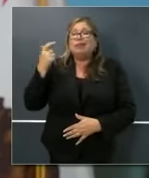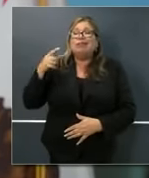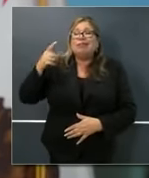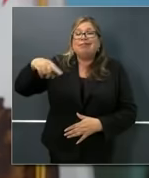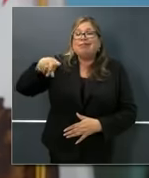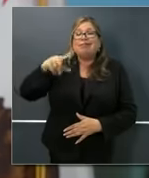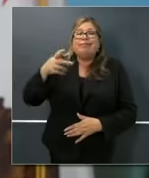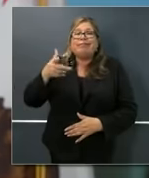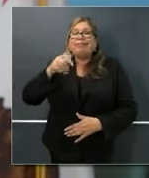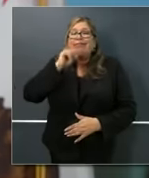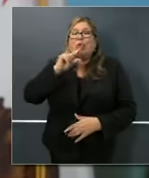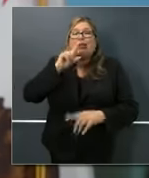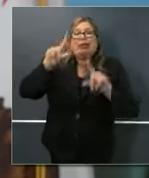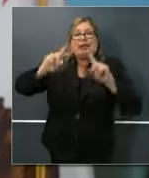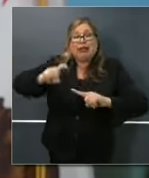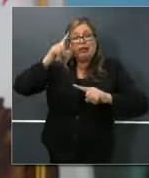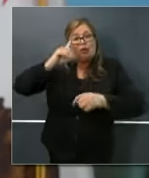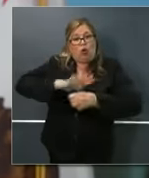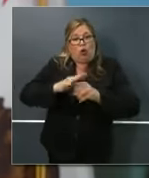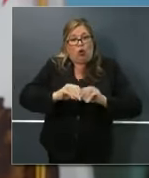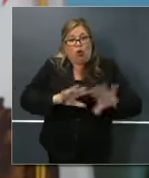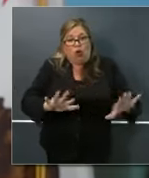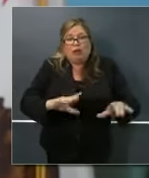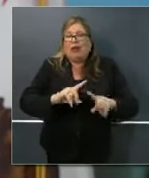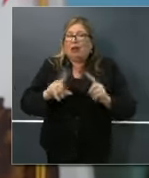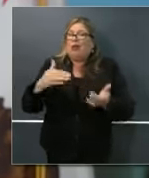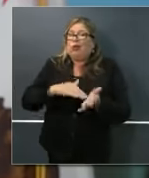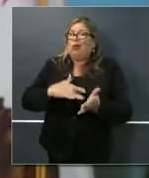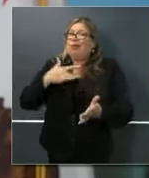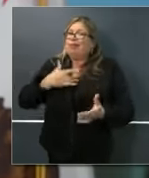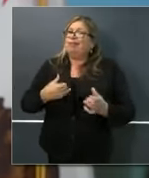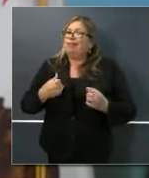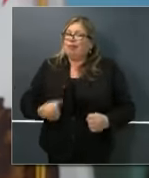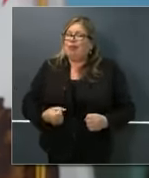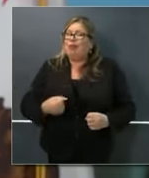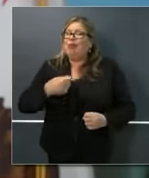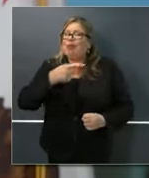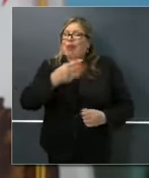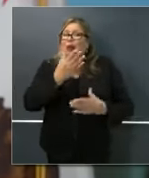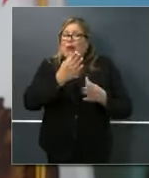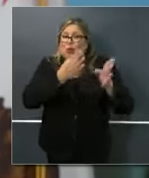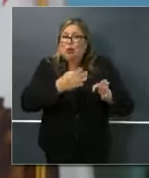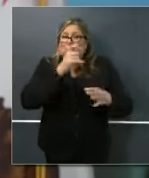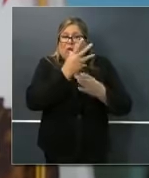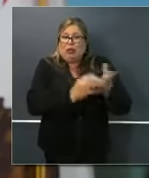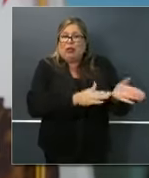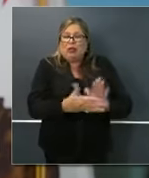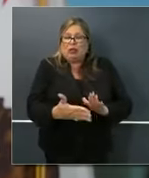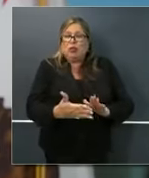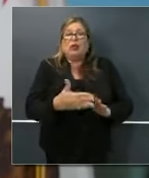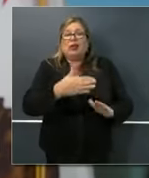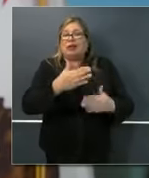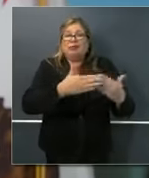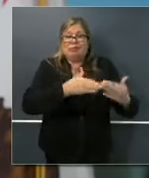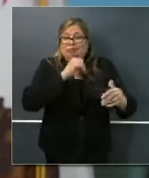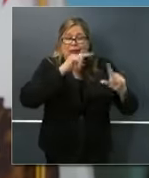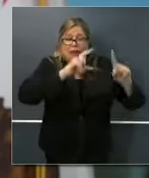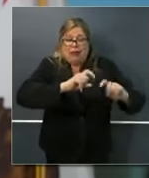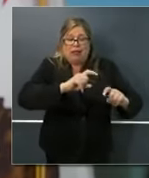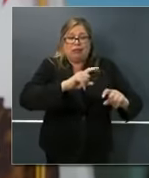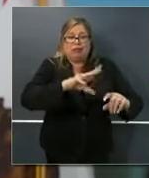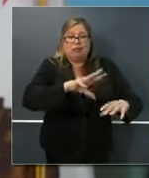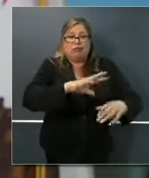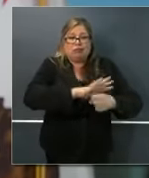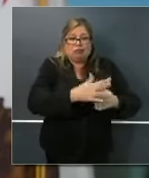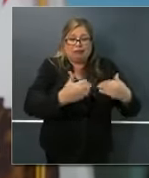if there was any consideration in California of doing something similar to that. And if so, when that might happen and what you